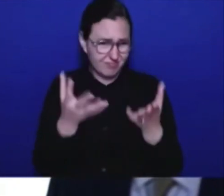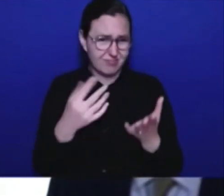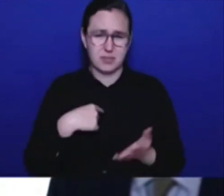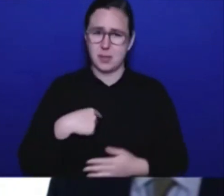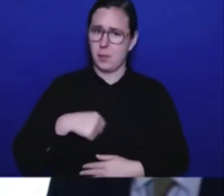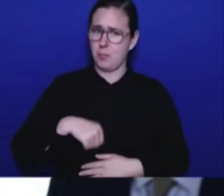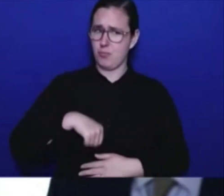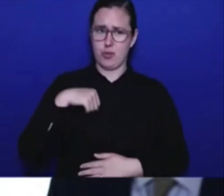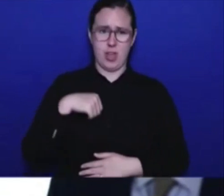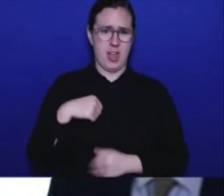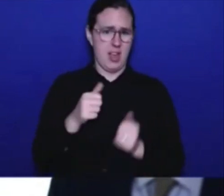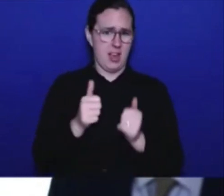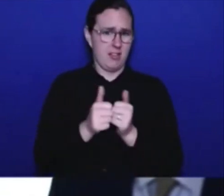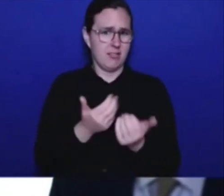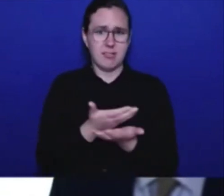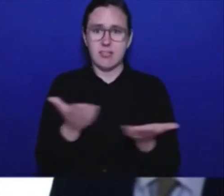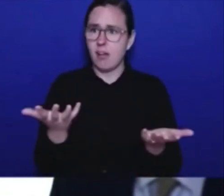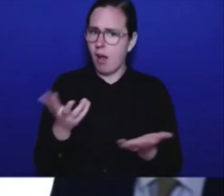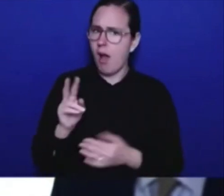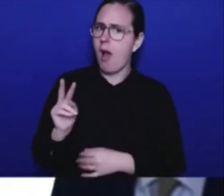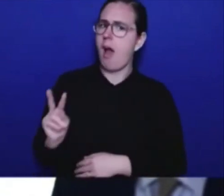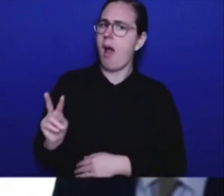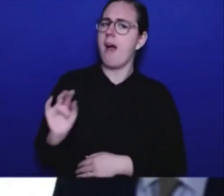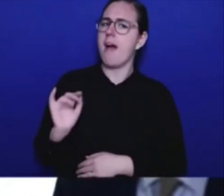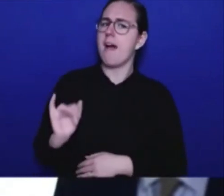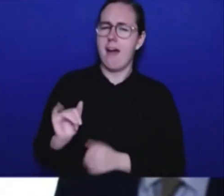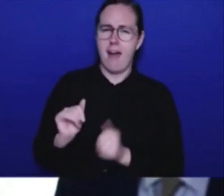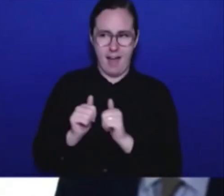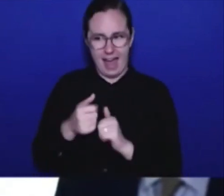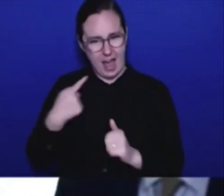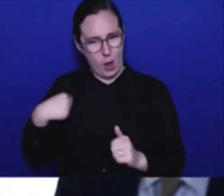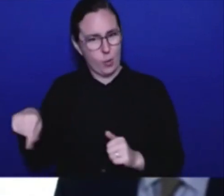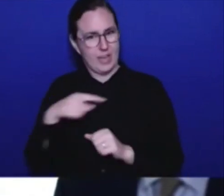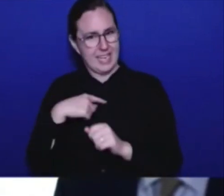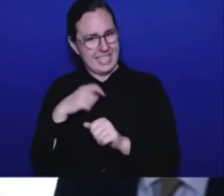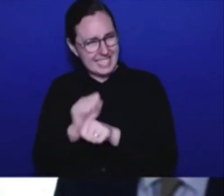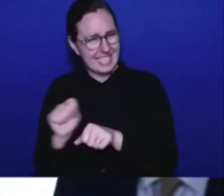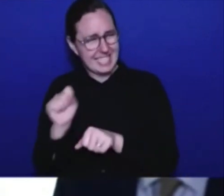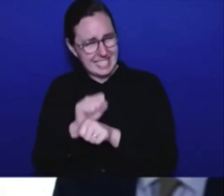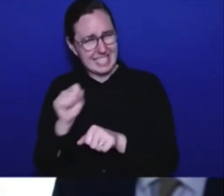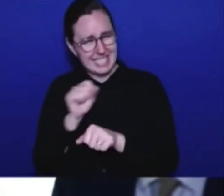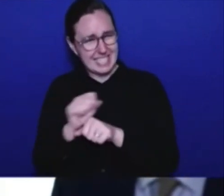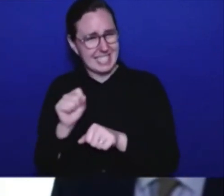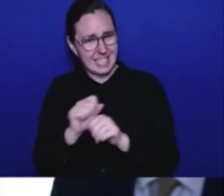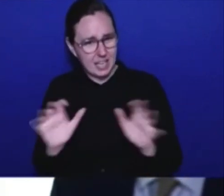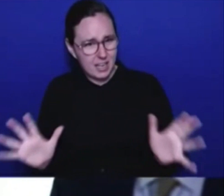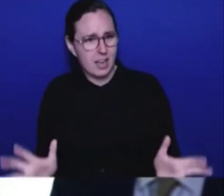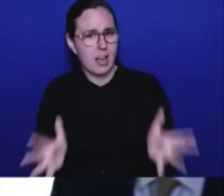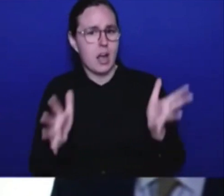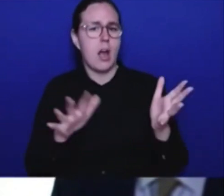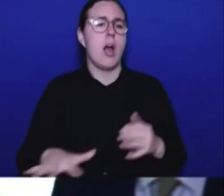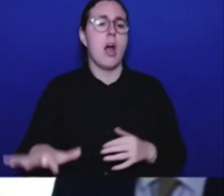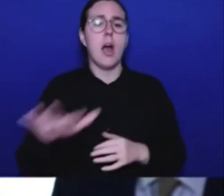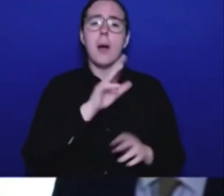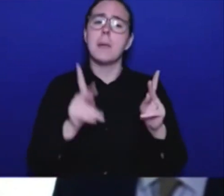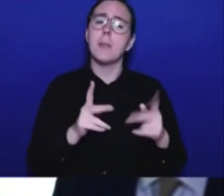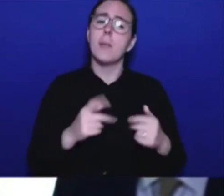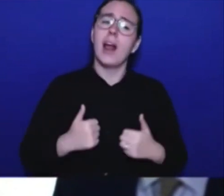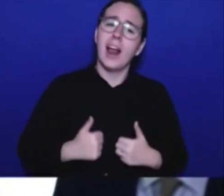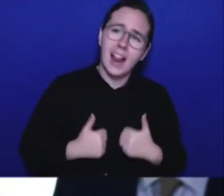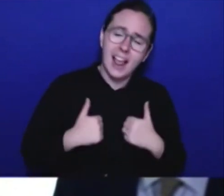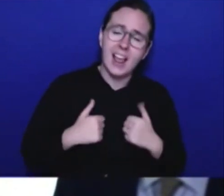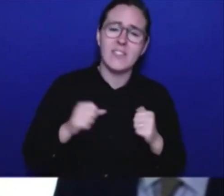hear about how we're working to make life more affordable for people in British Columbia. With that, I wish to thank everyone for joining us,